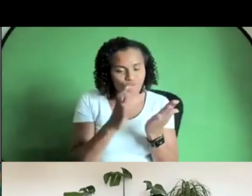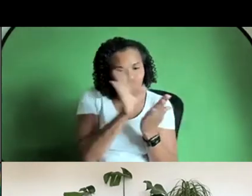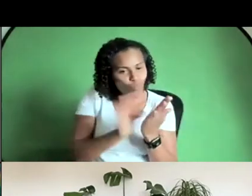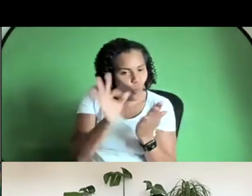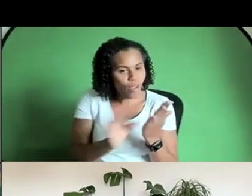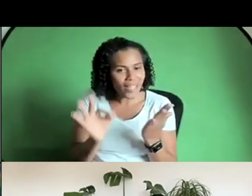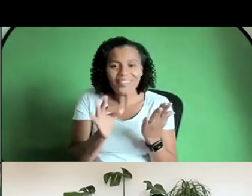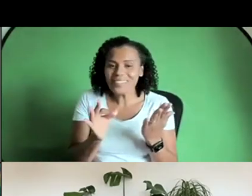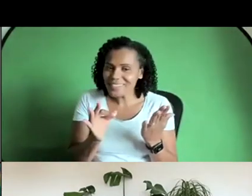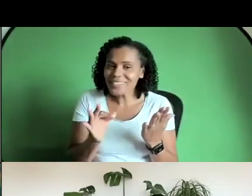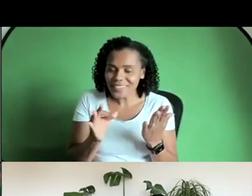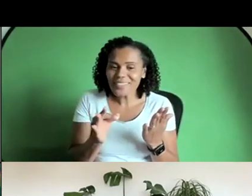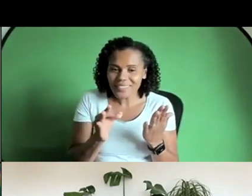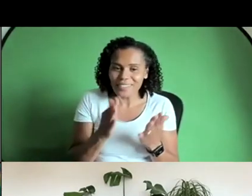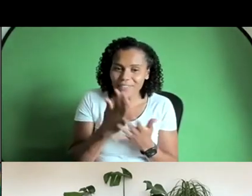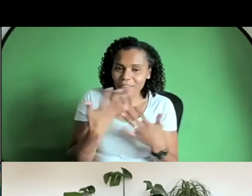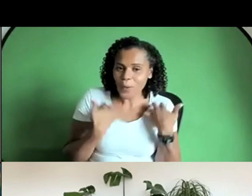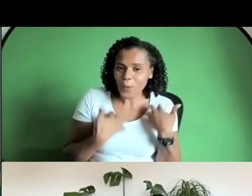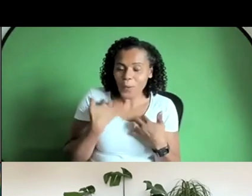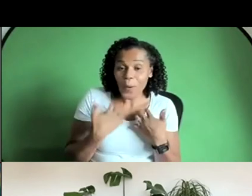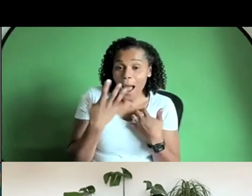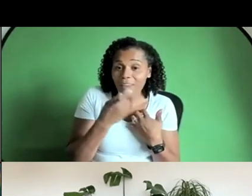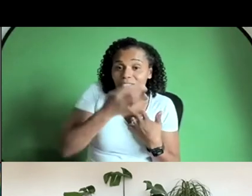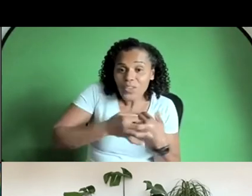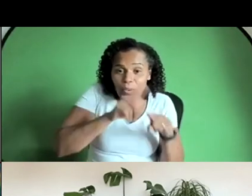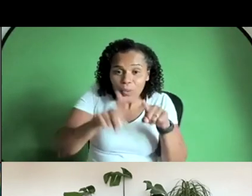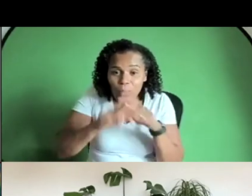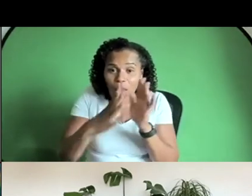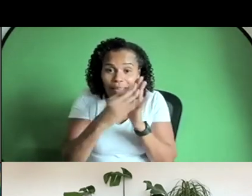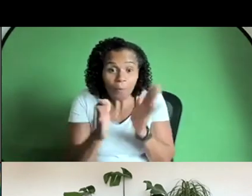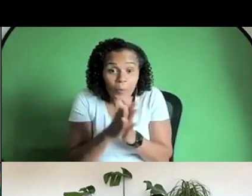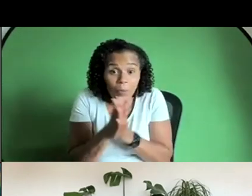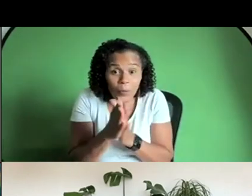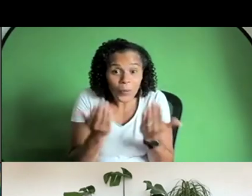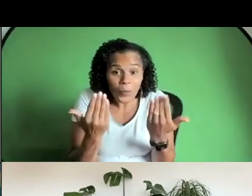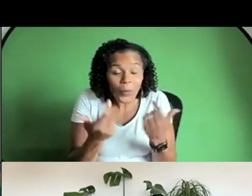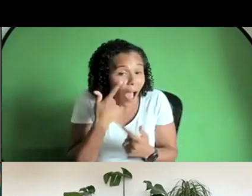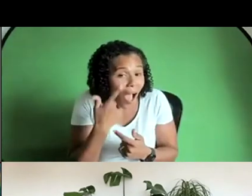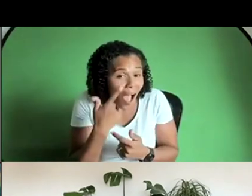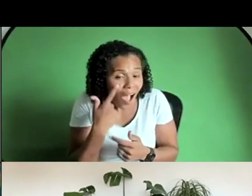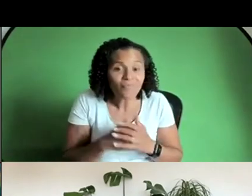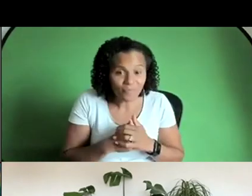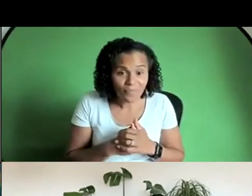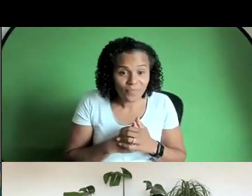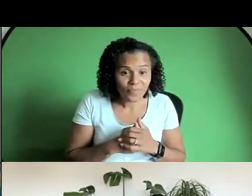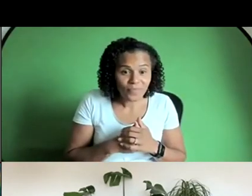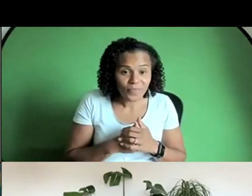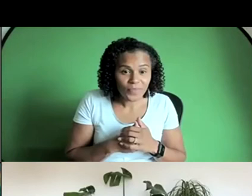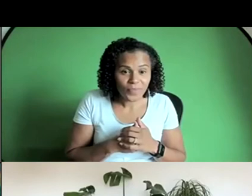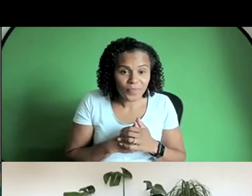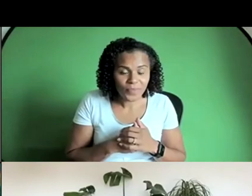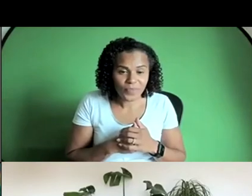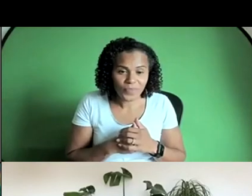things uh which i've got some examples here oh yeah show us which uh these we're kind of working on